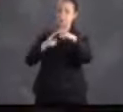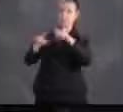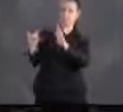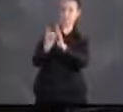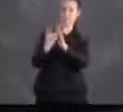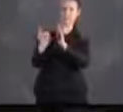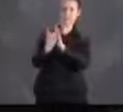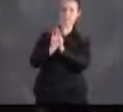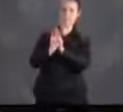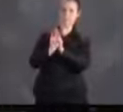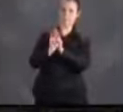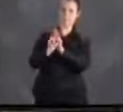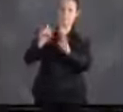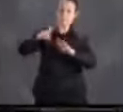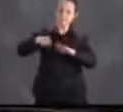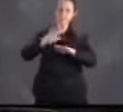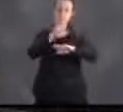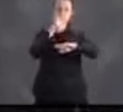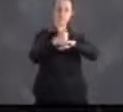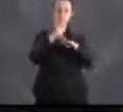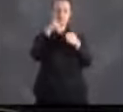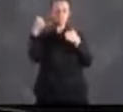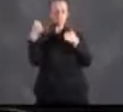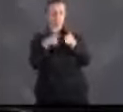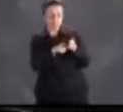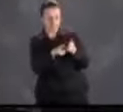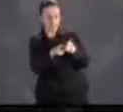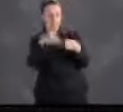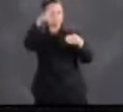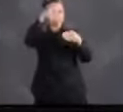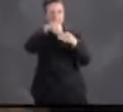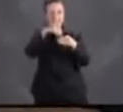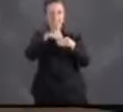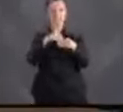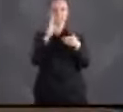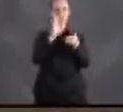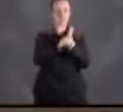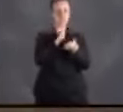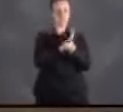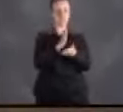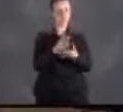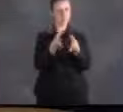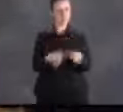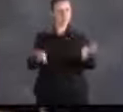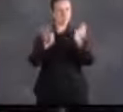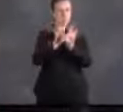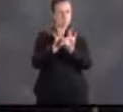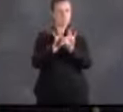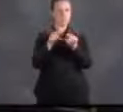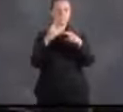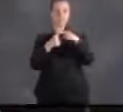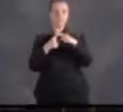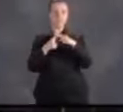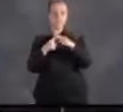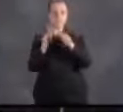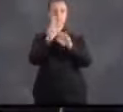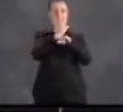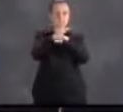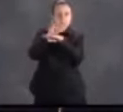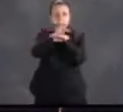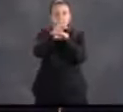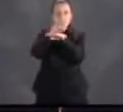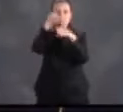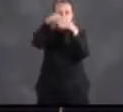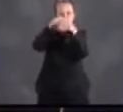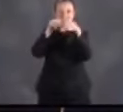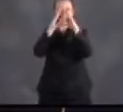identity. It's a good idea to make a packet of vital documents and a video recording of all your home's contents,